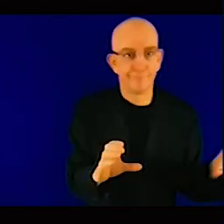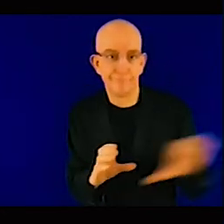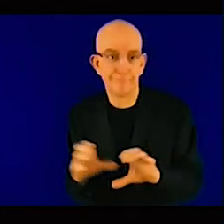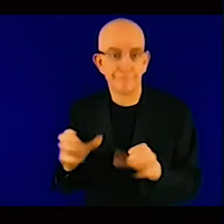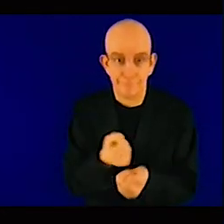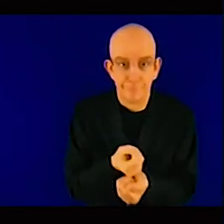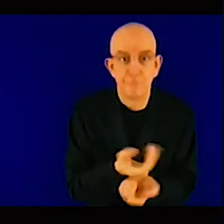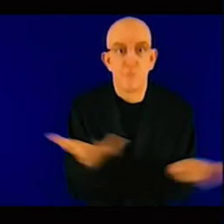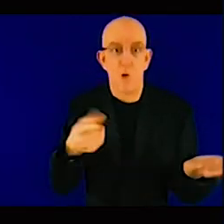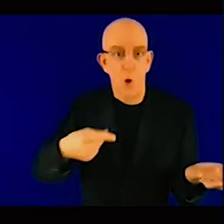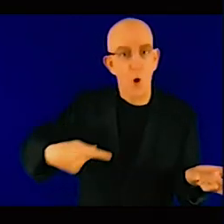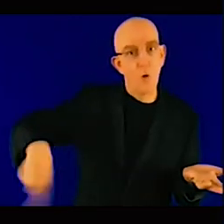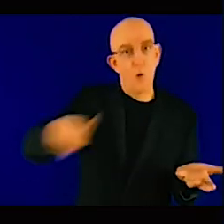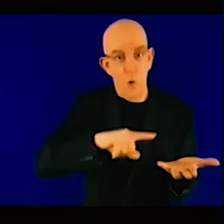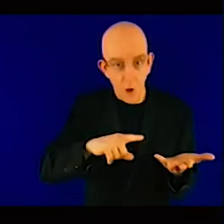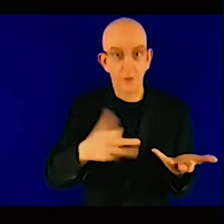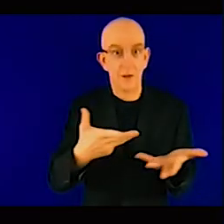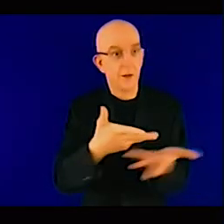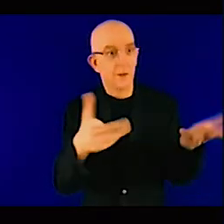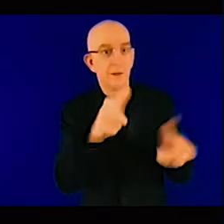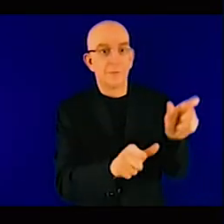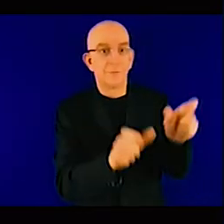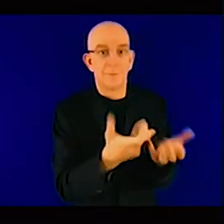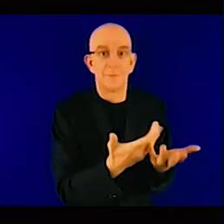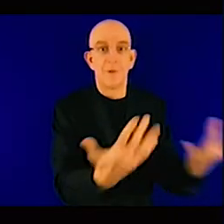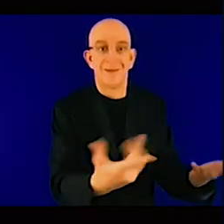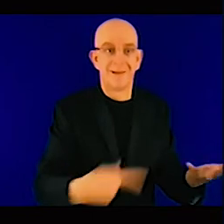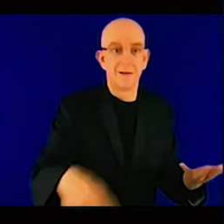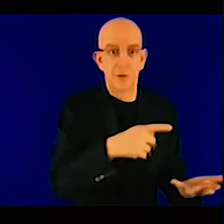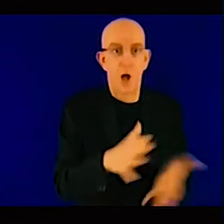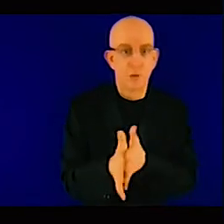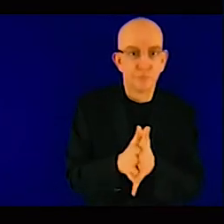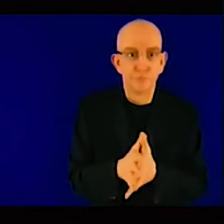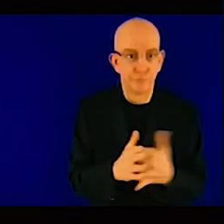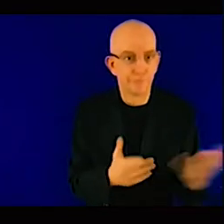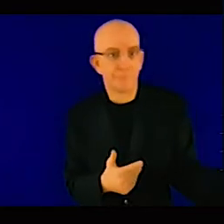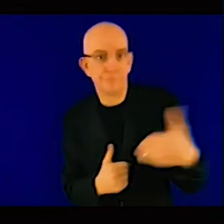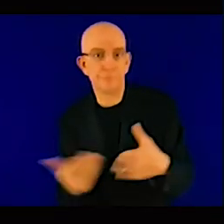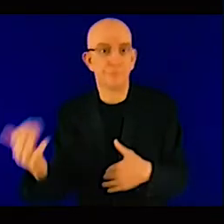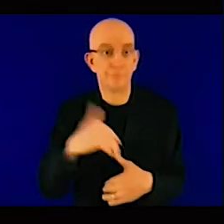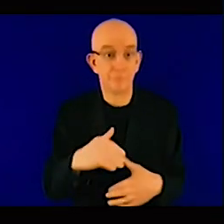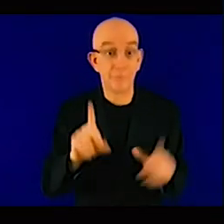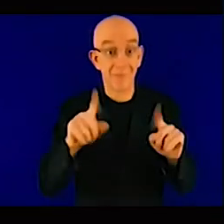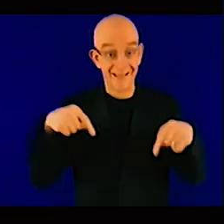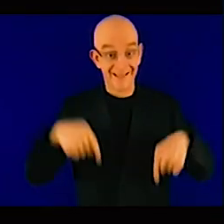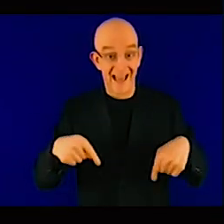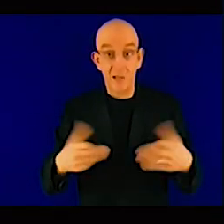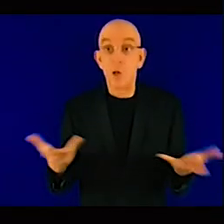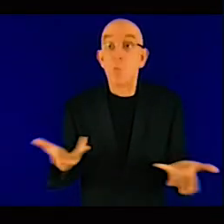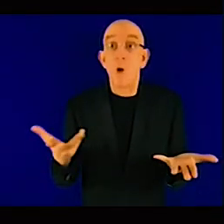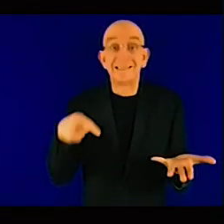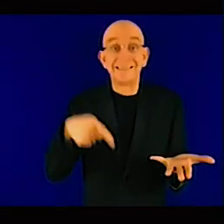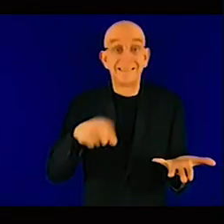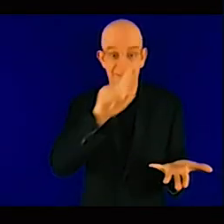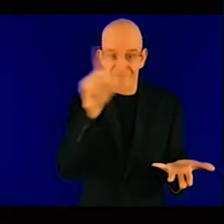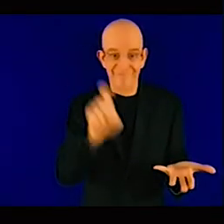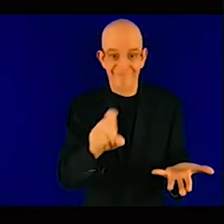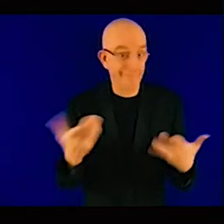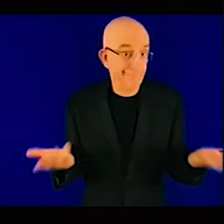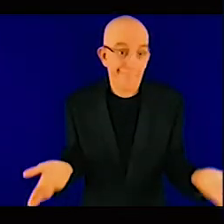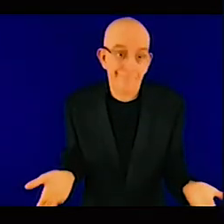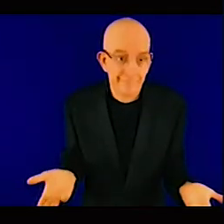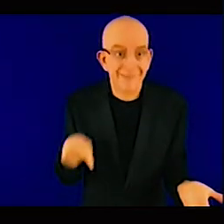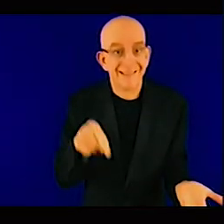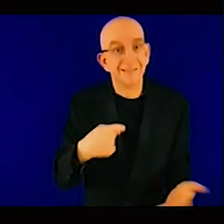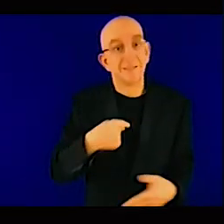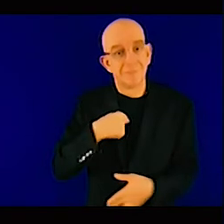understand what really goes behind it because I don't get a sense that there really is an incentive for the public sector because the incentive